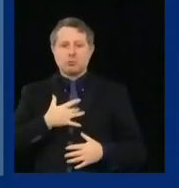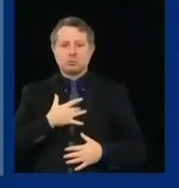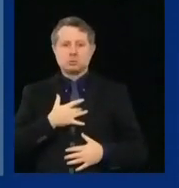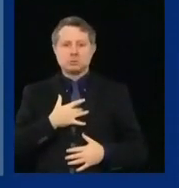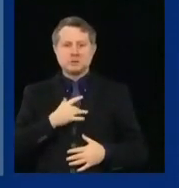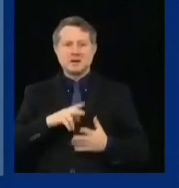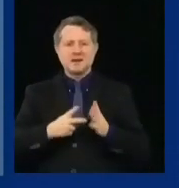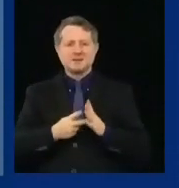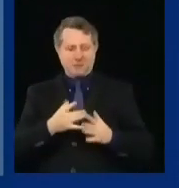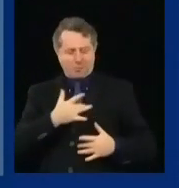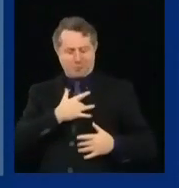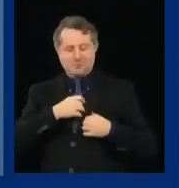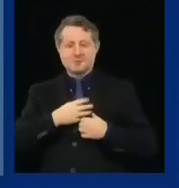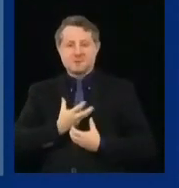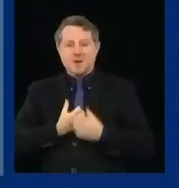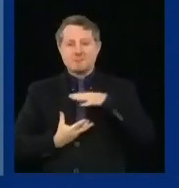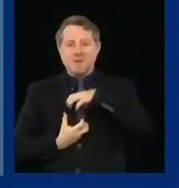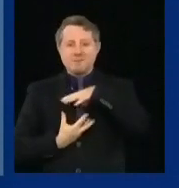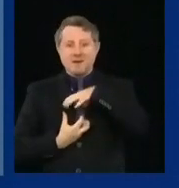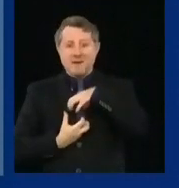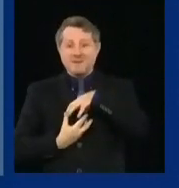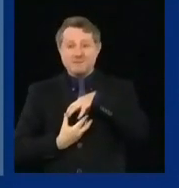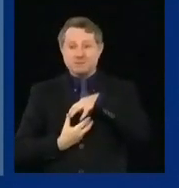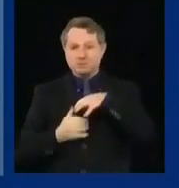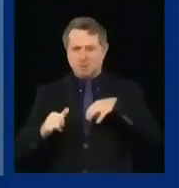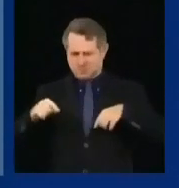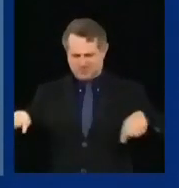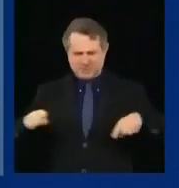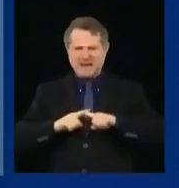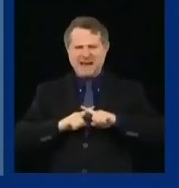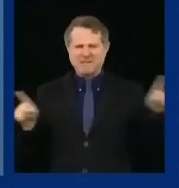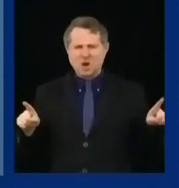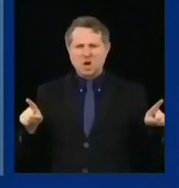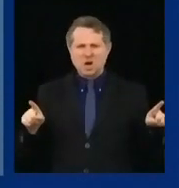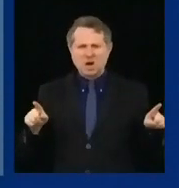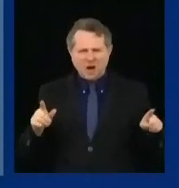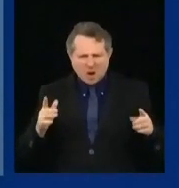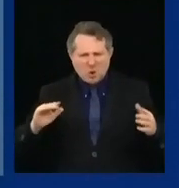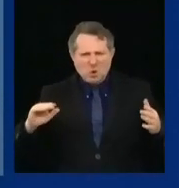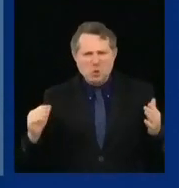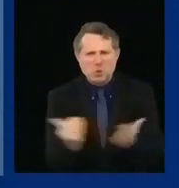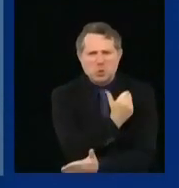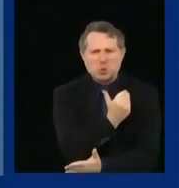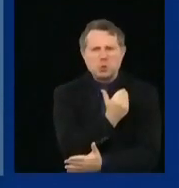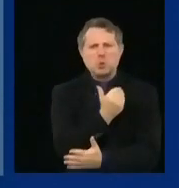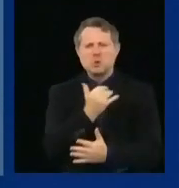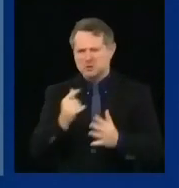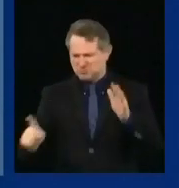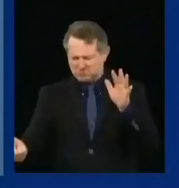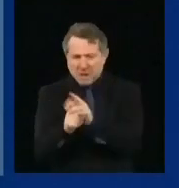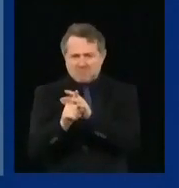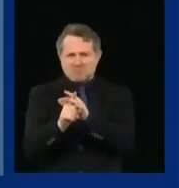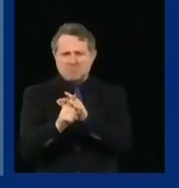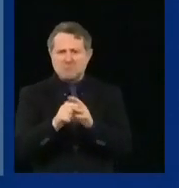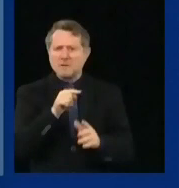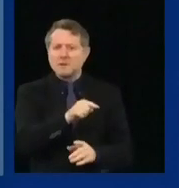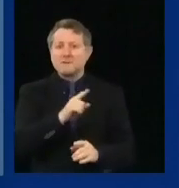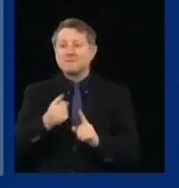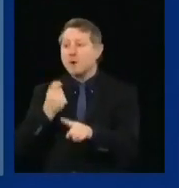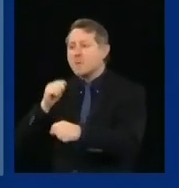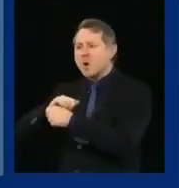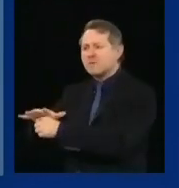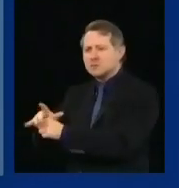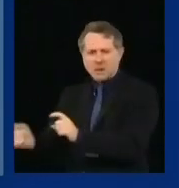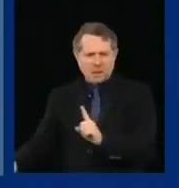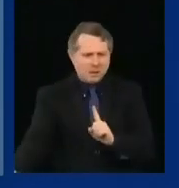case, which is a new manifestation of the COVID virus. Department of Health is